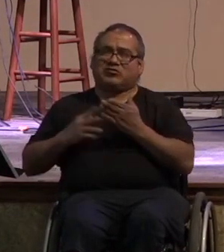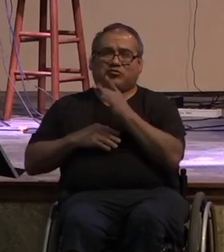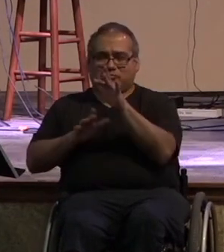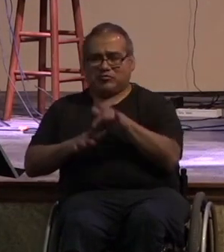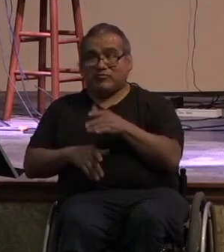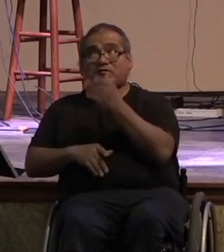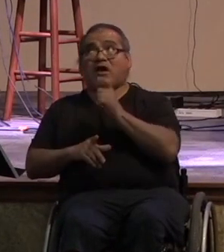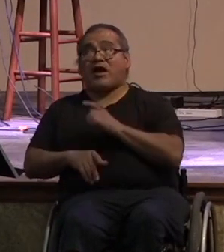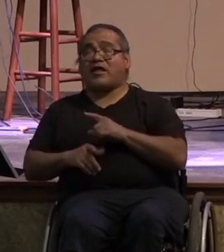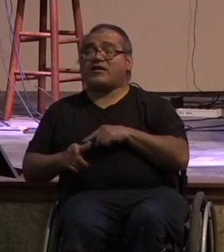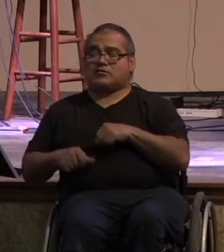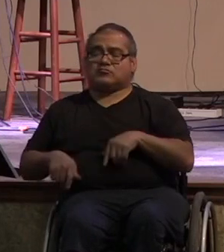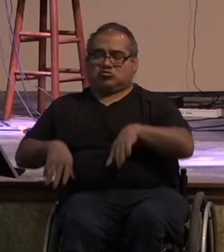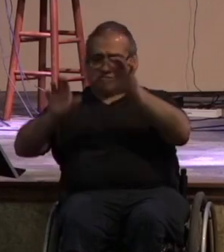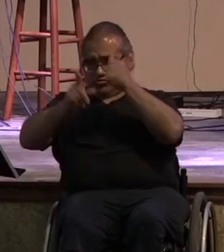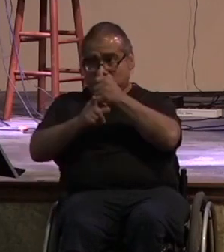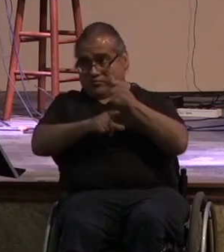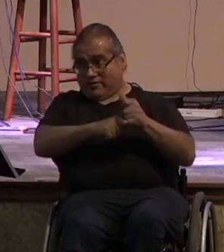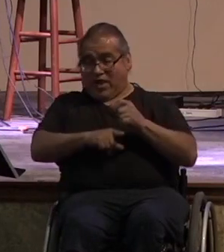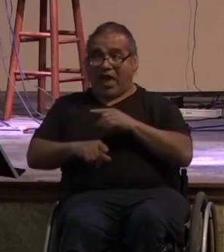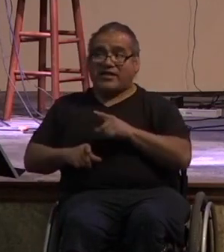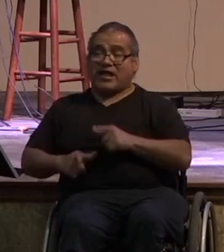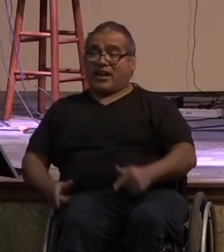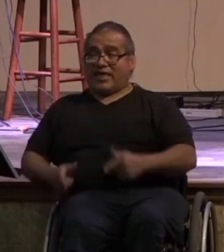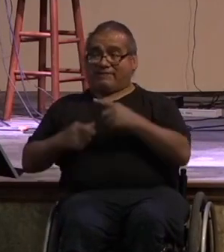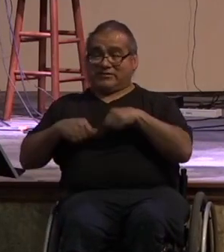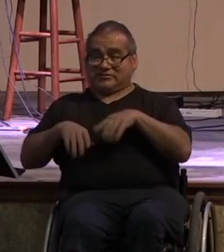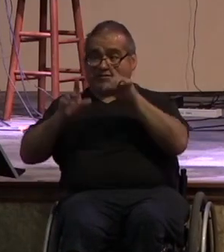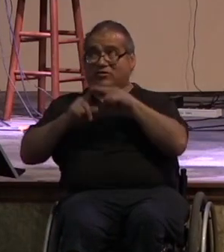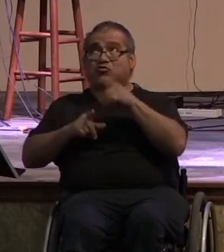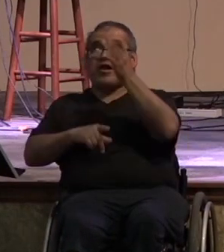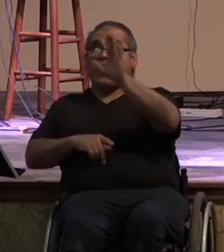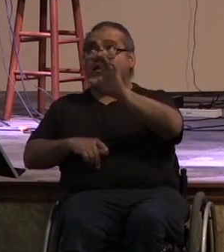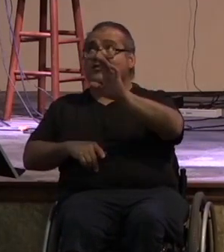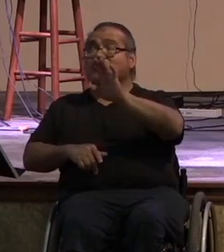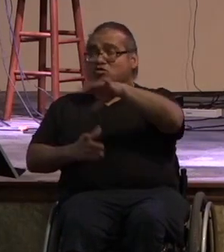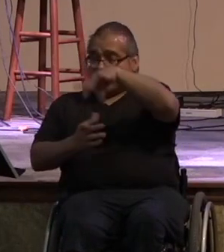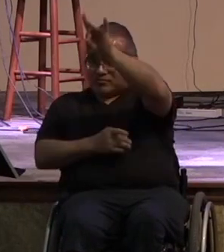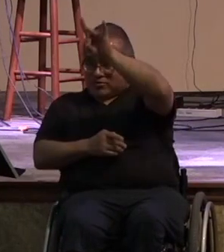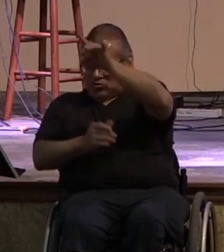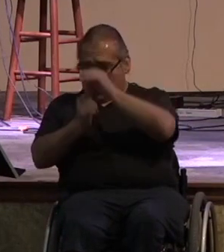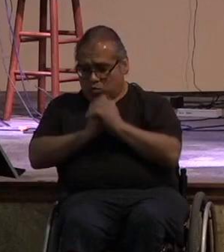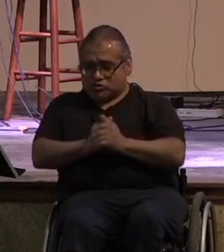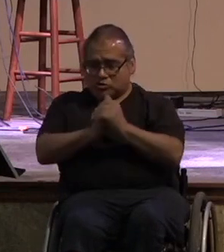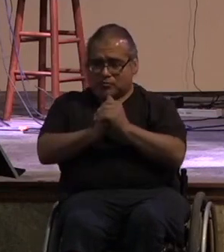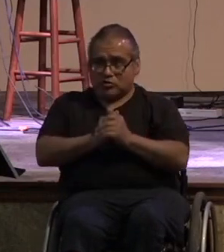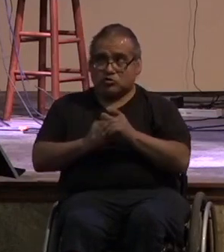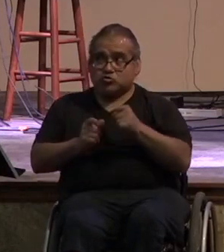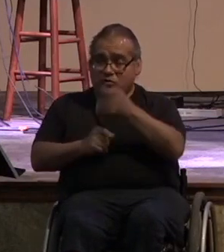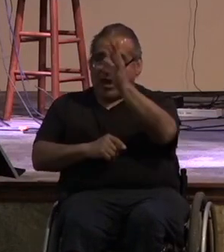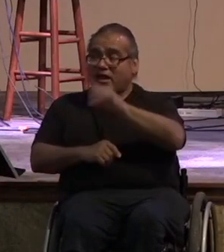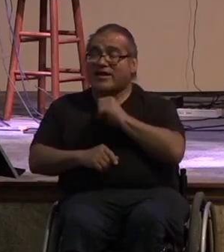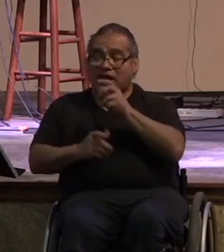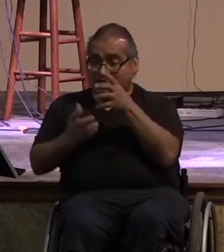god to present your your bodies as a living sacrifice holy and acceptable to god which is your spiritual worship do not be